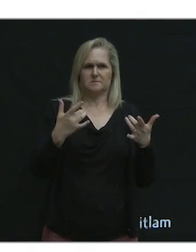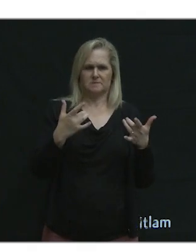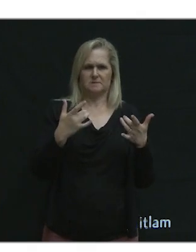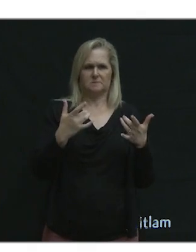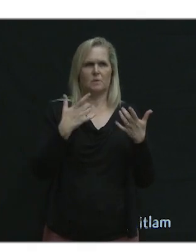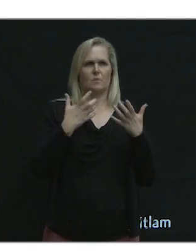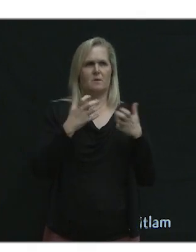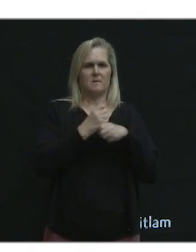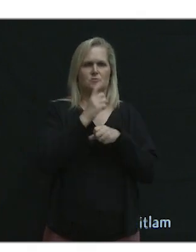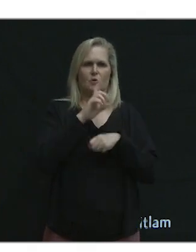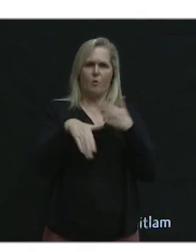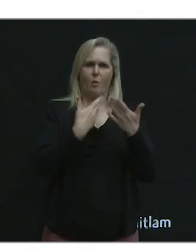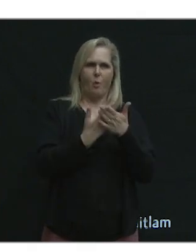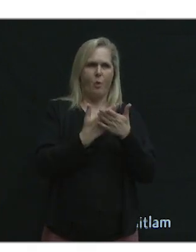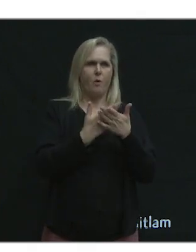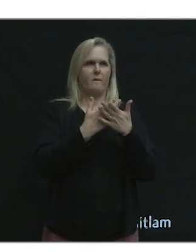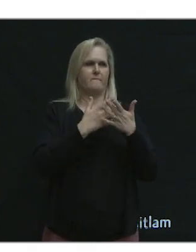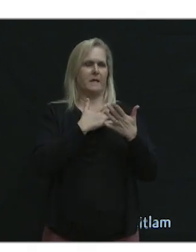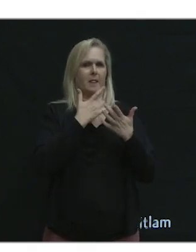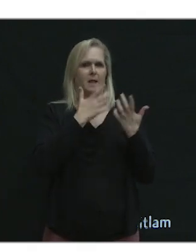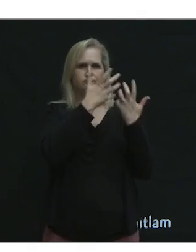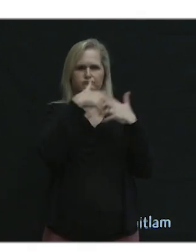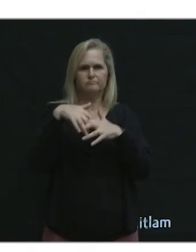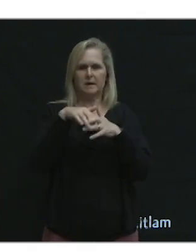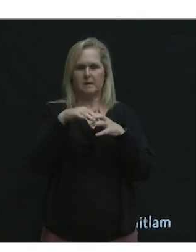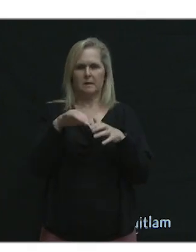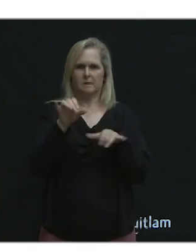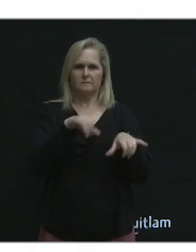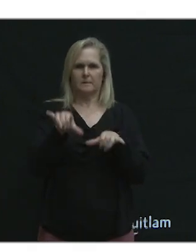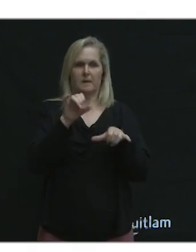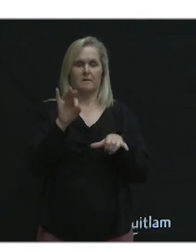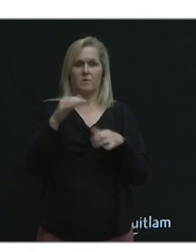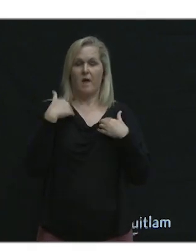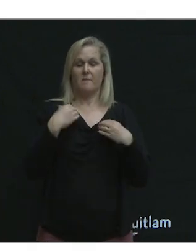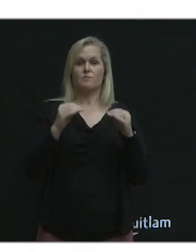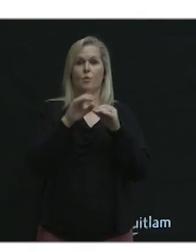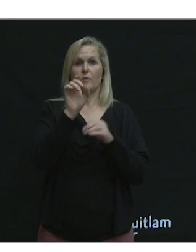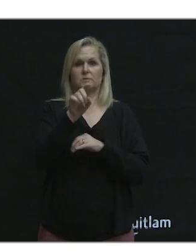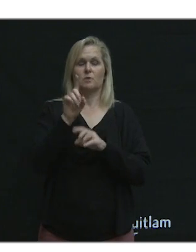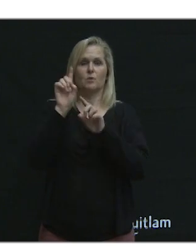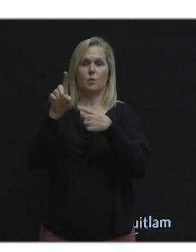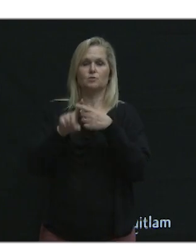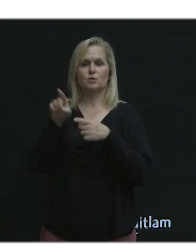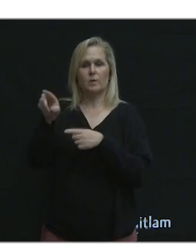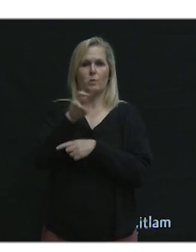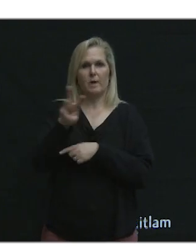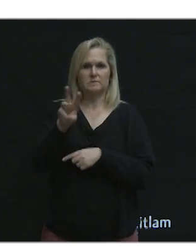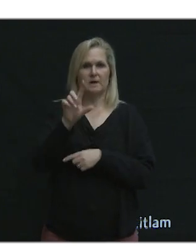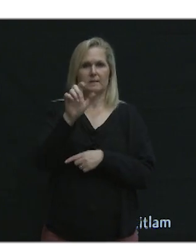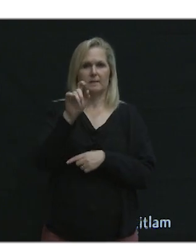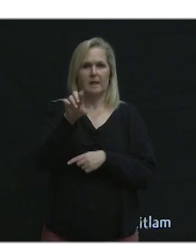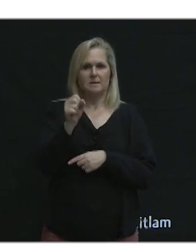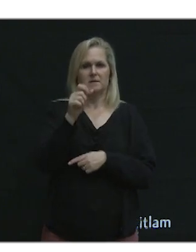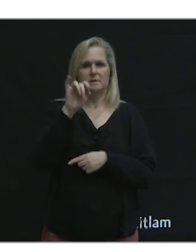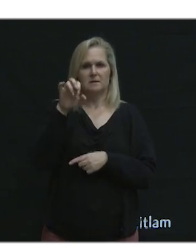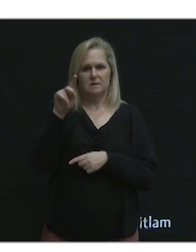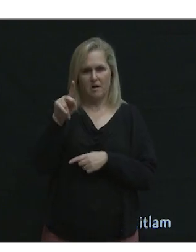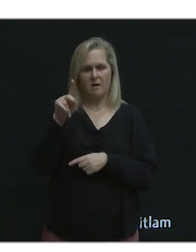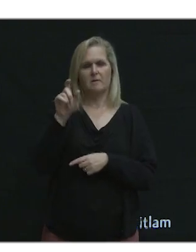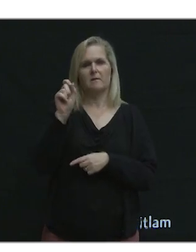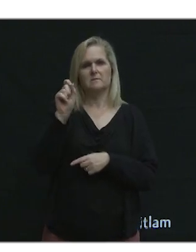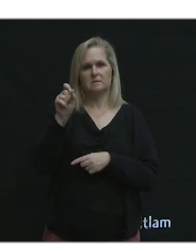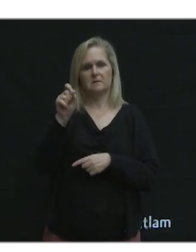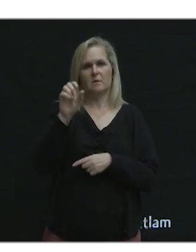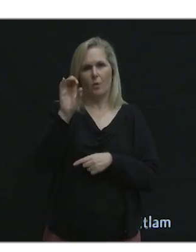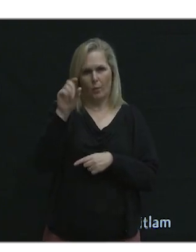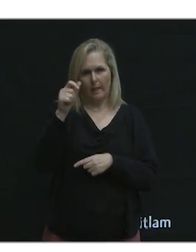So, questions about the project. If you've got more questions, please go to the website letstalkcoquitlam.ca slash transportation plan.